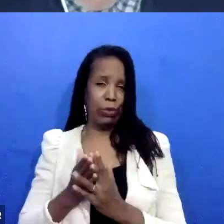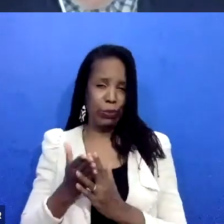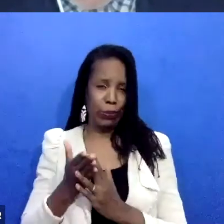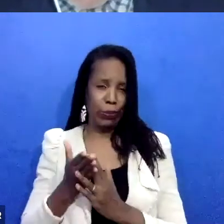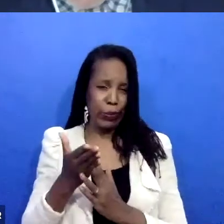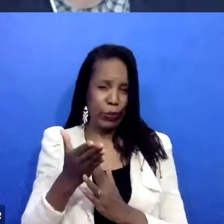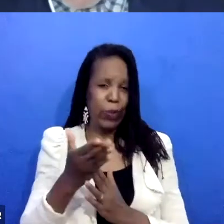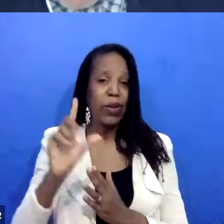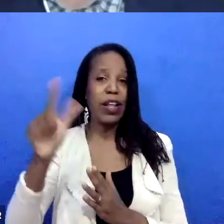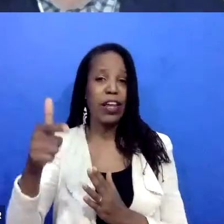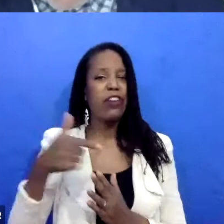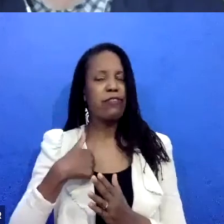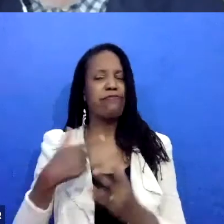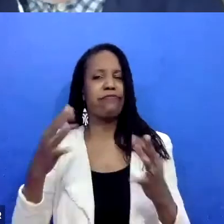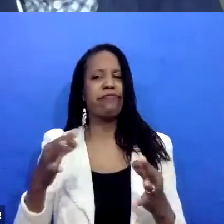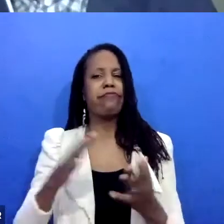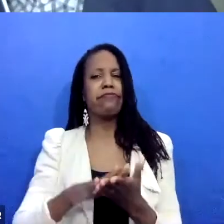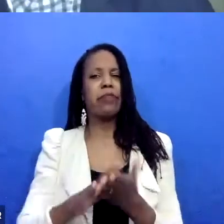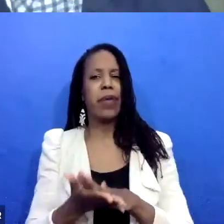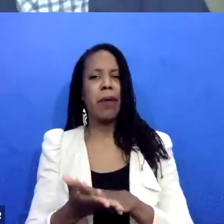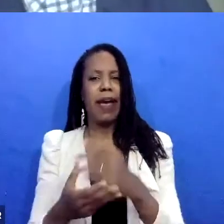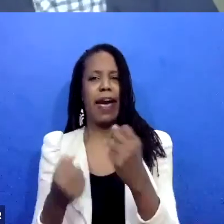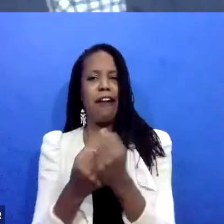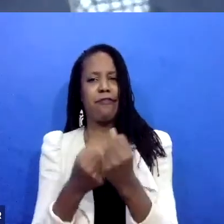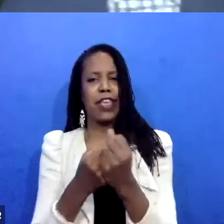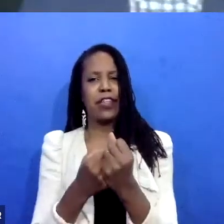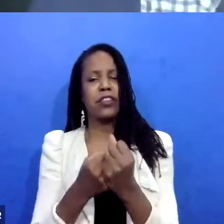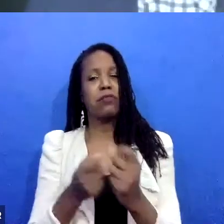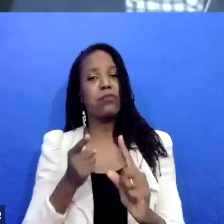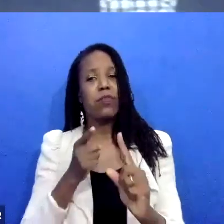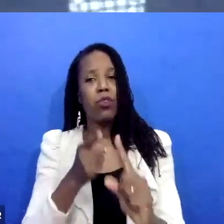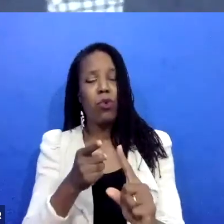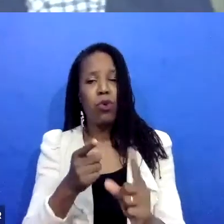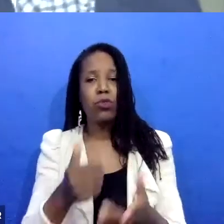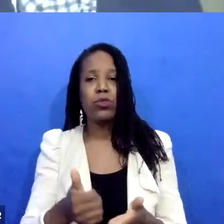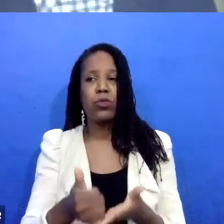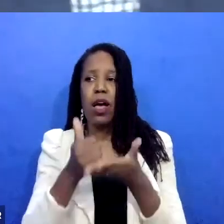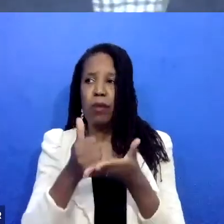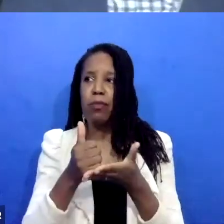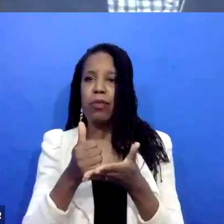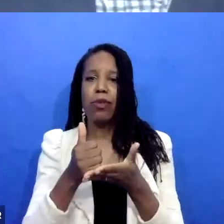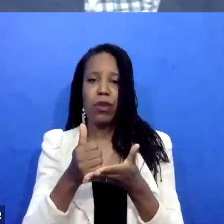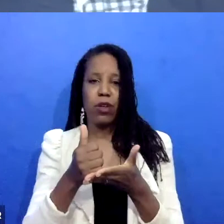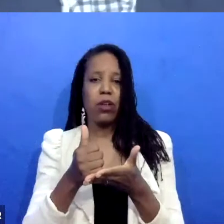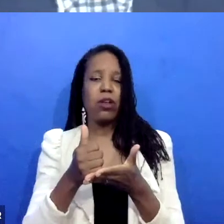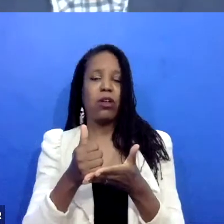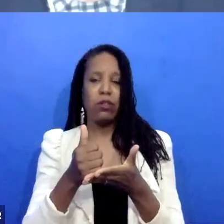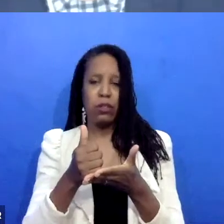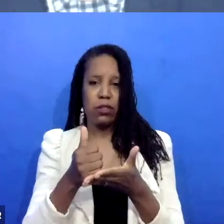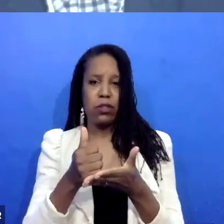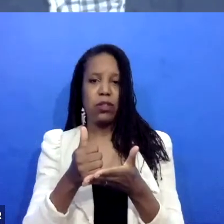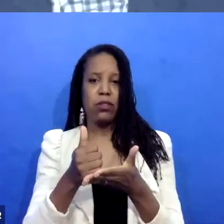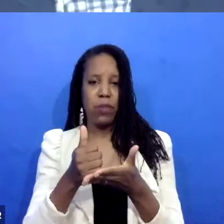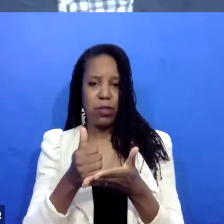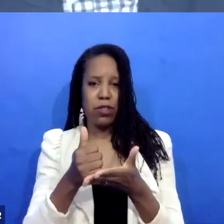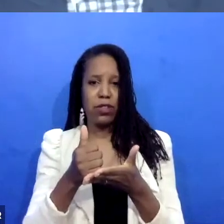person who would make the system more accessible to people